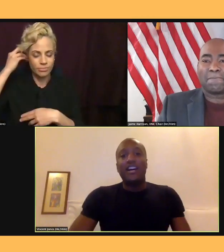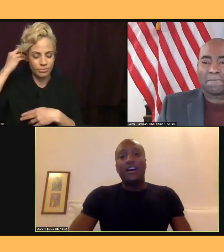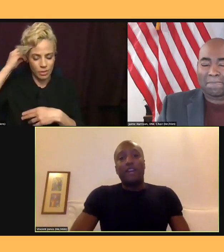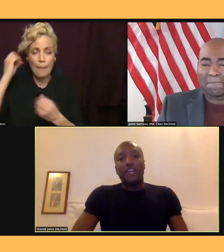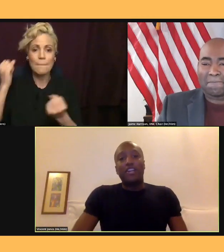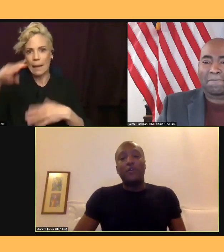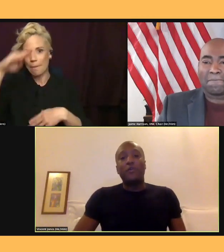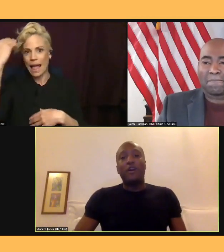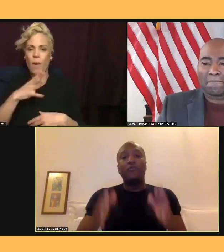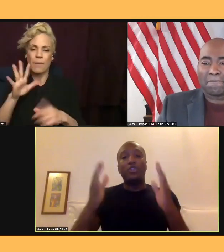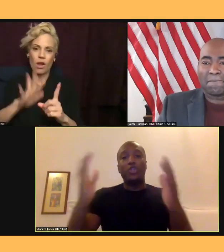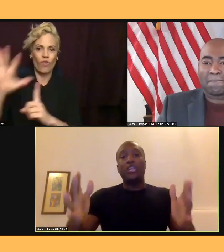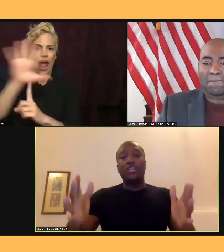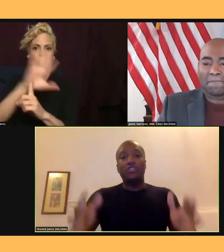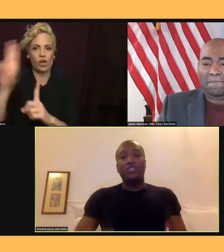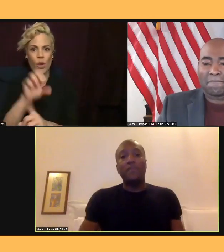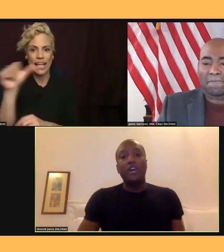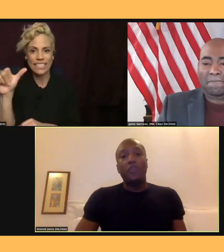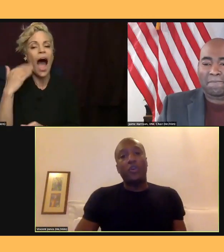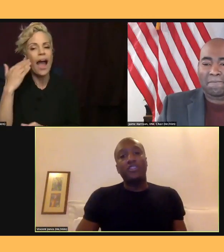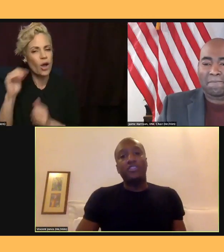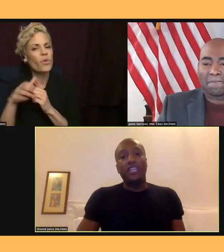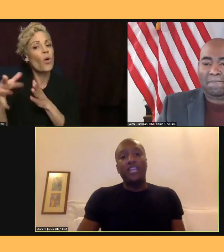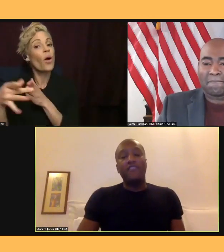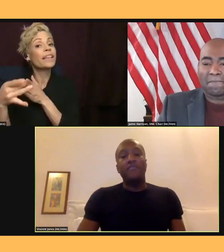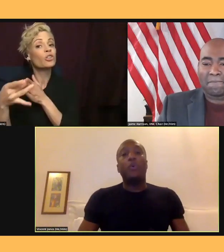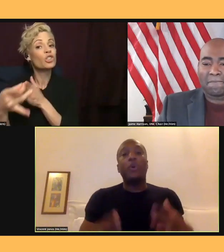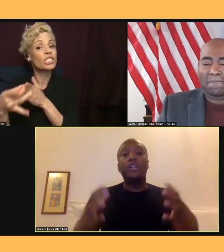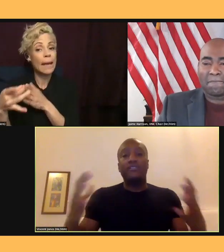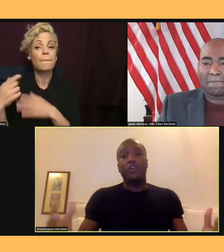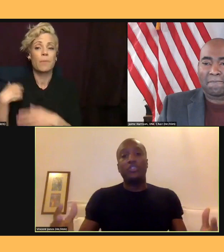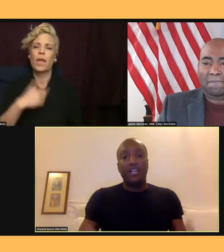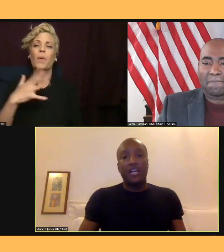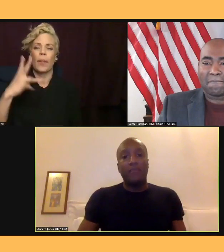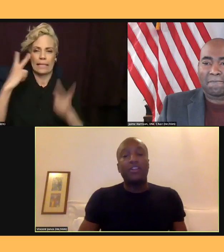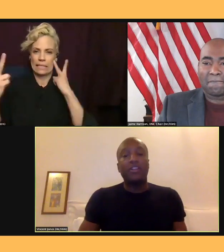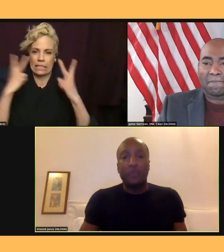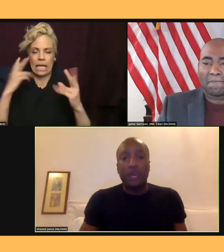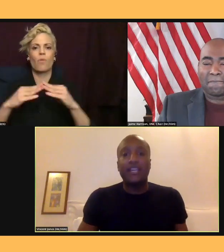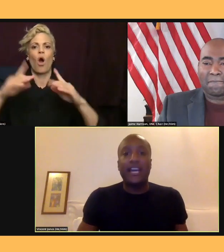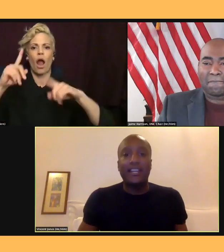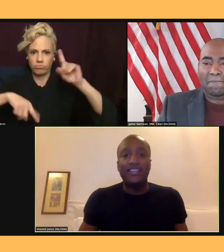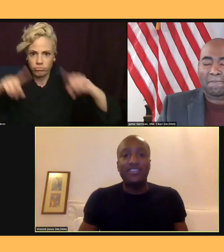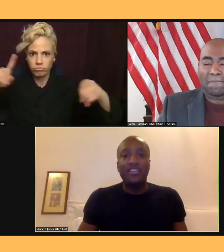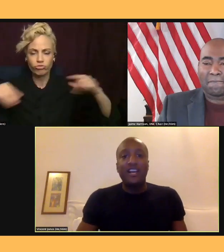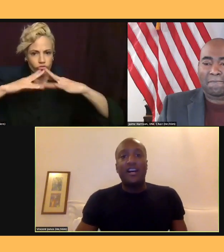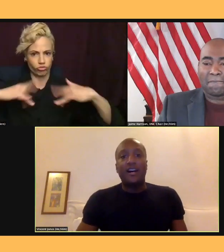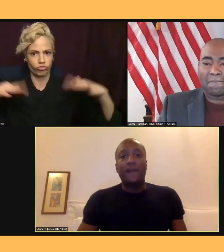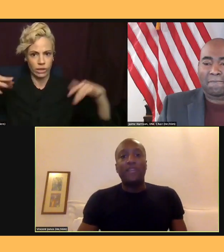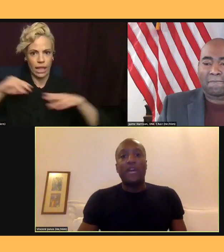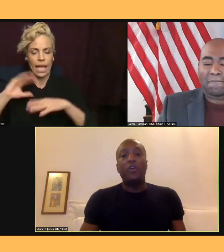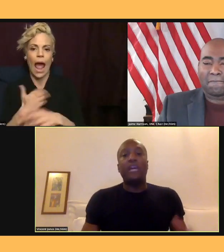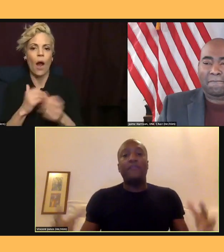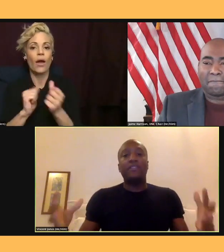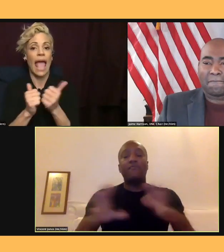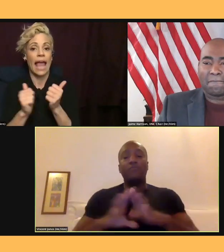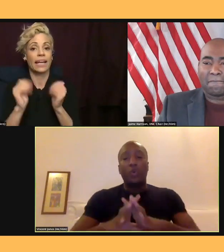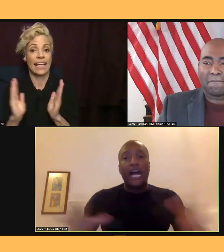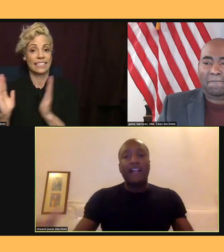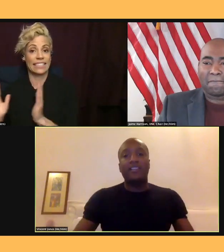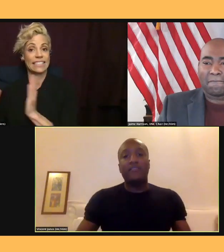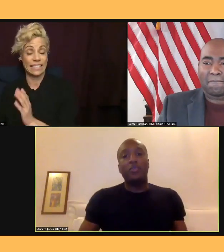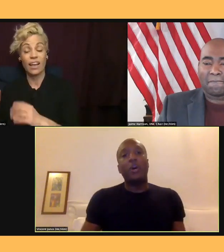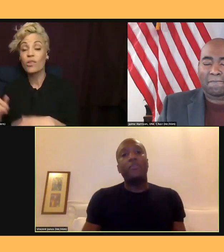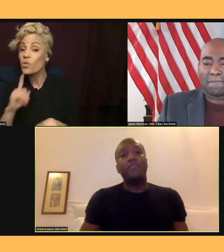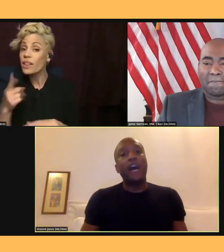with your leadership, we're going to see even more diversity among our Democratic candidates, and we'll be able to have more activists helping to